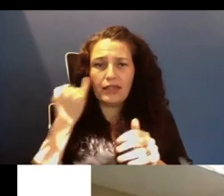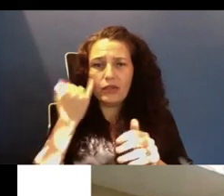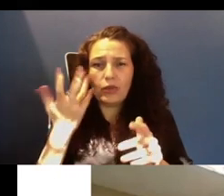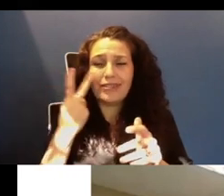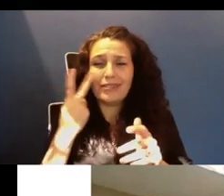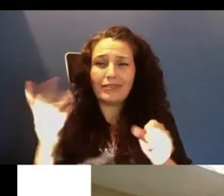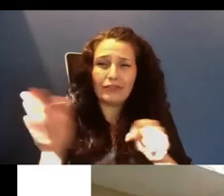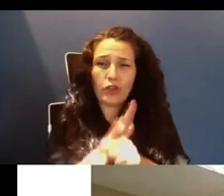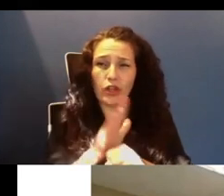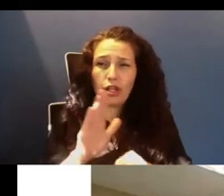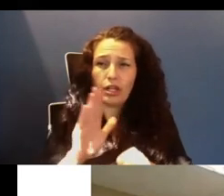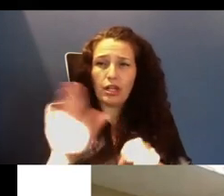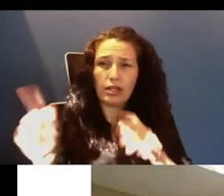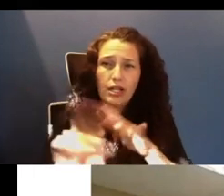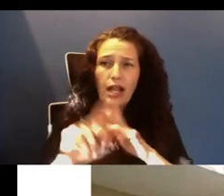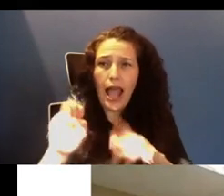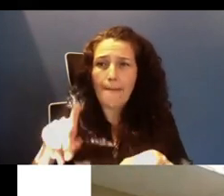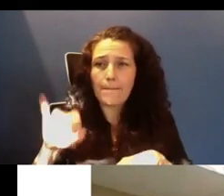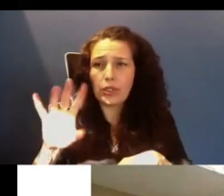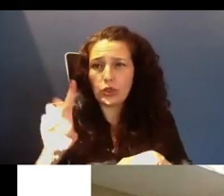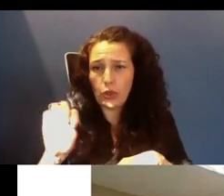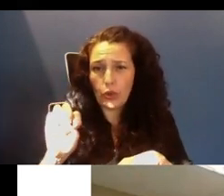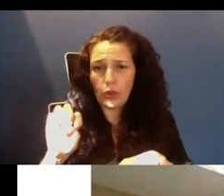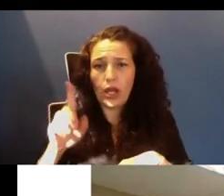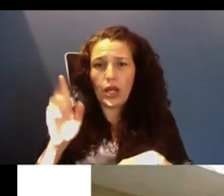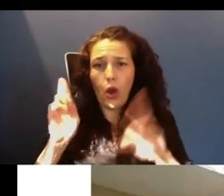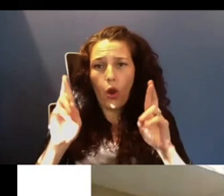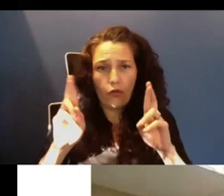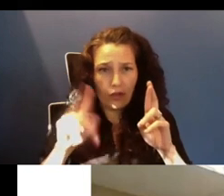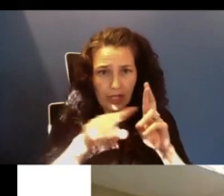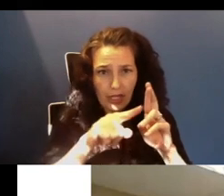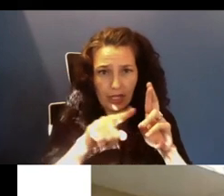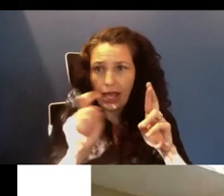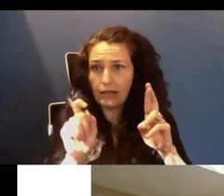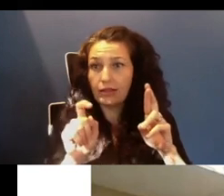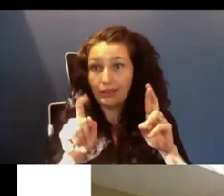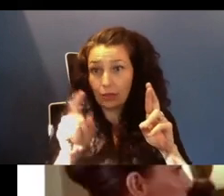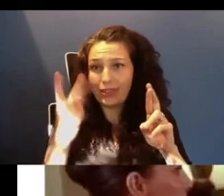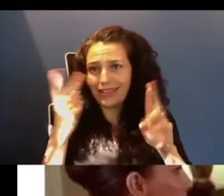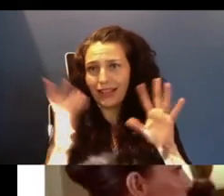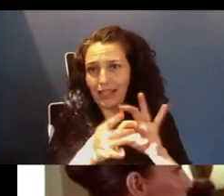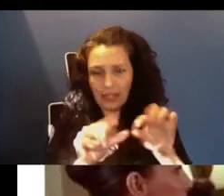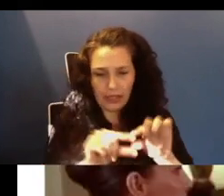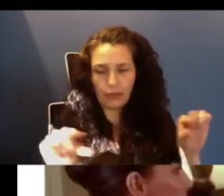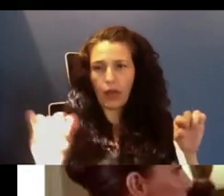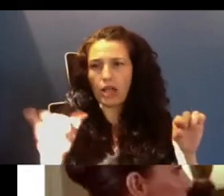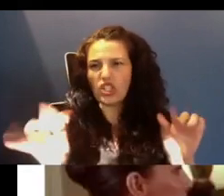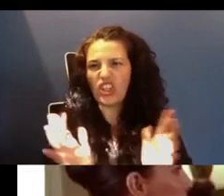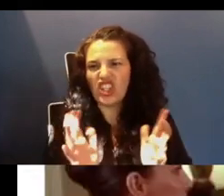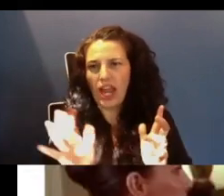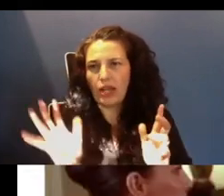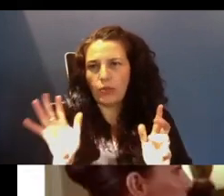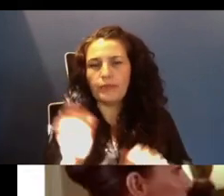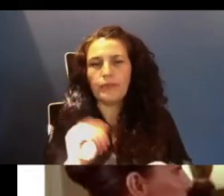link is down here at the bottom of the slide, but hopefully it'll be in the chat as well. And so I get